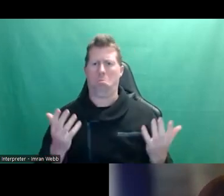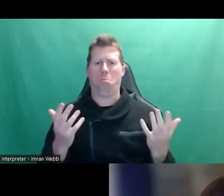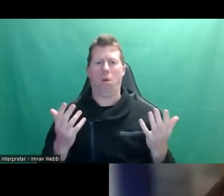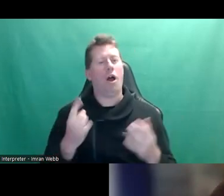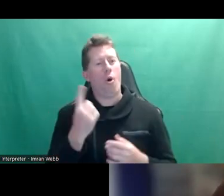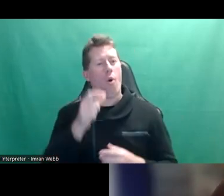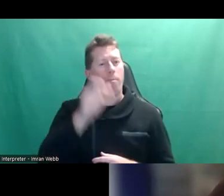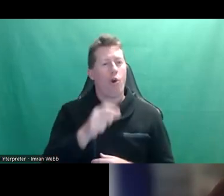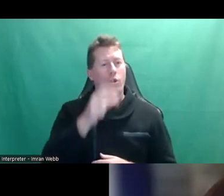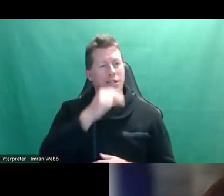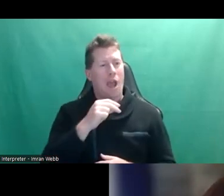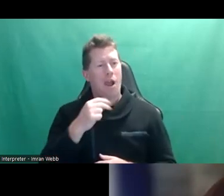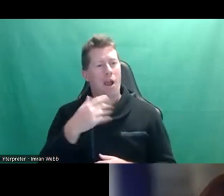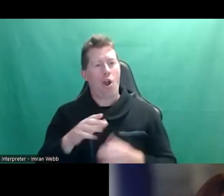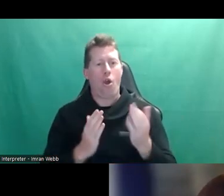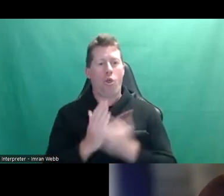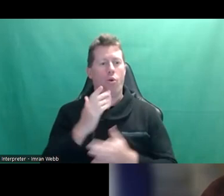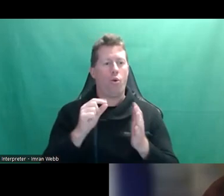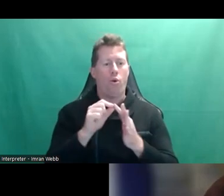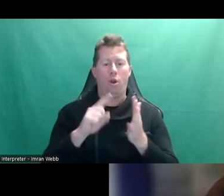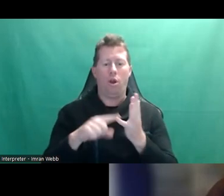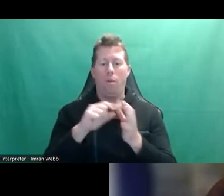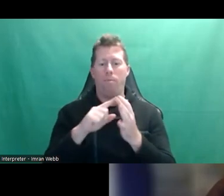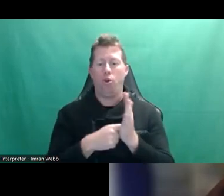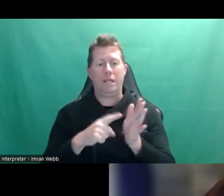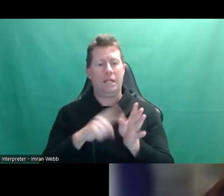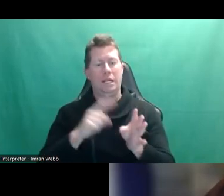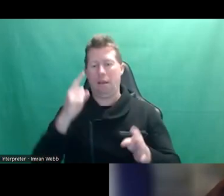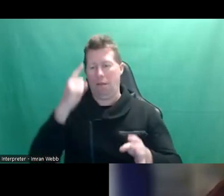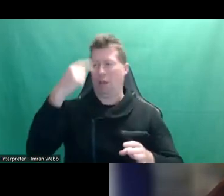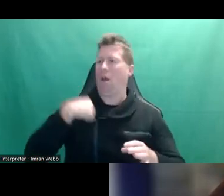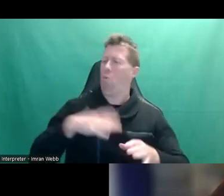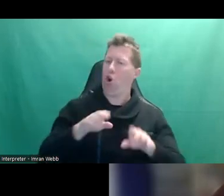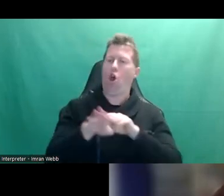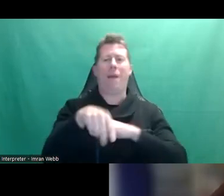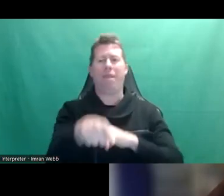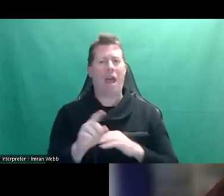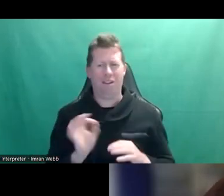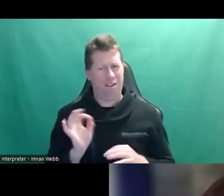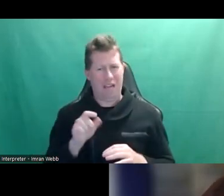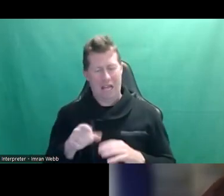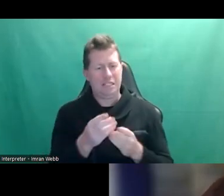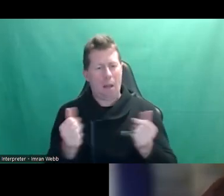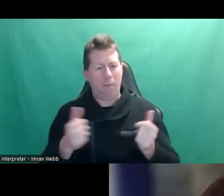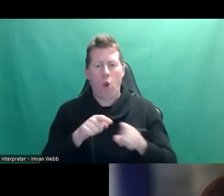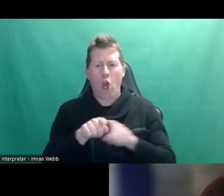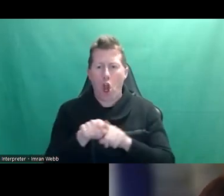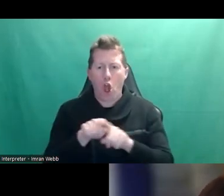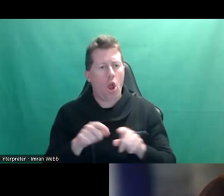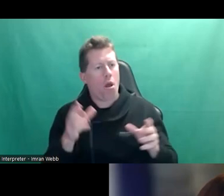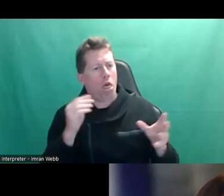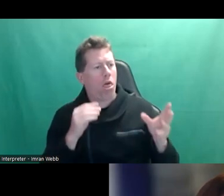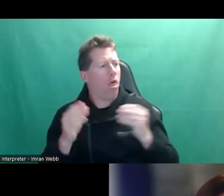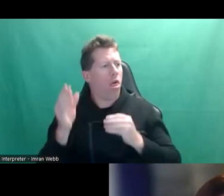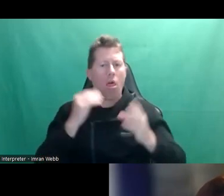up one day when they're going through puberty and thinks, I want to learn about consent. It's something that we actually learn and absorb from the world around us, and particularly,